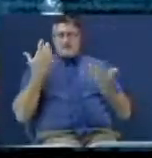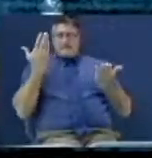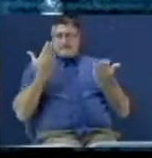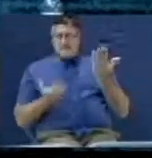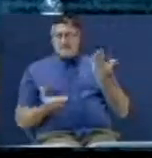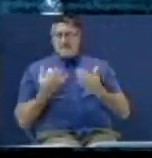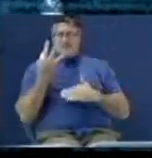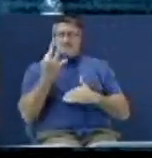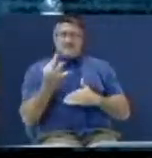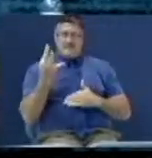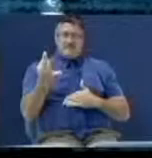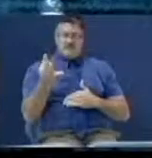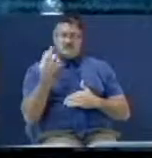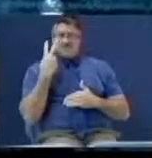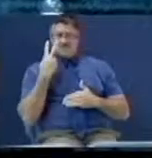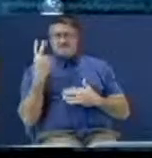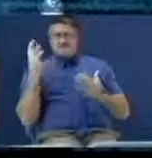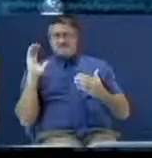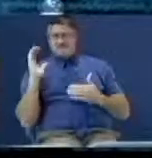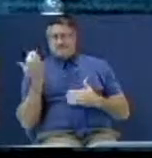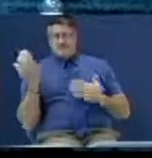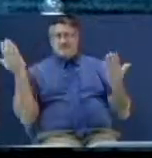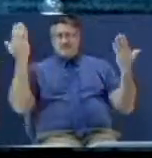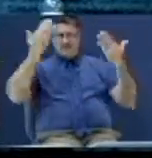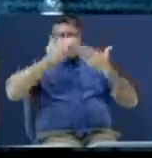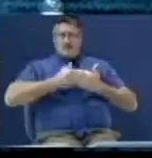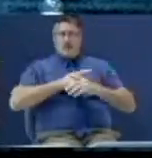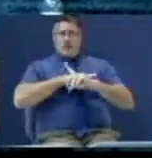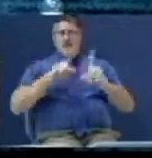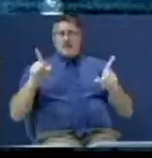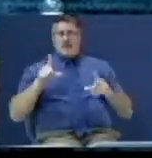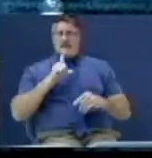dark, the outlook is bright. They don't like that.